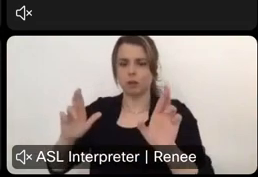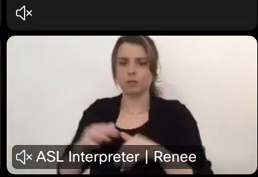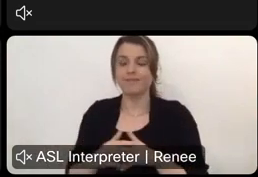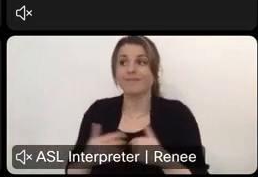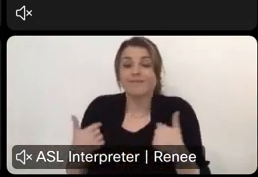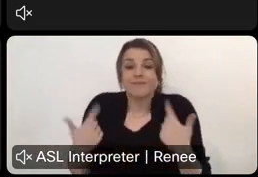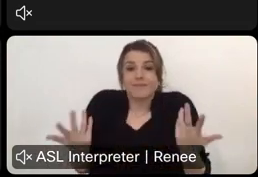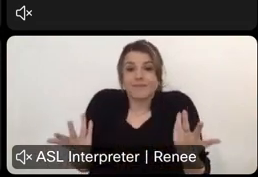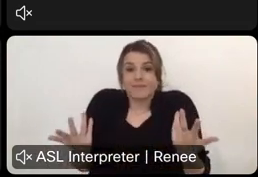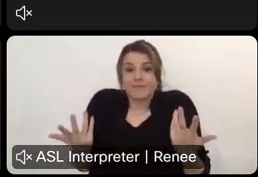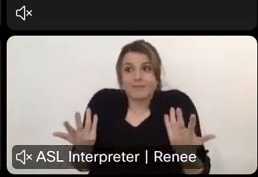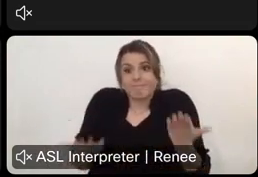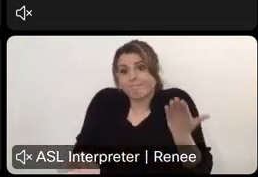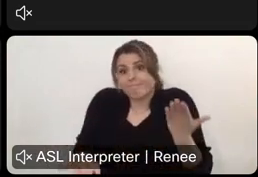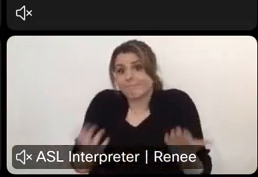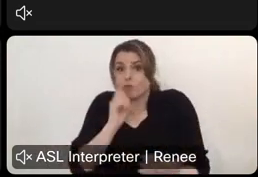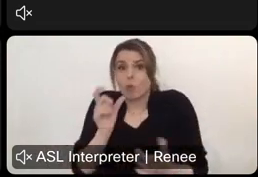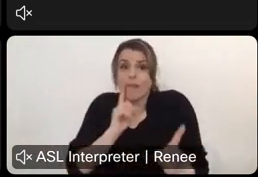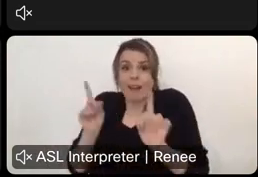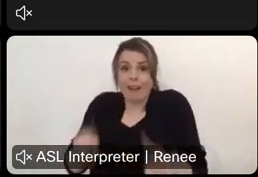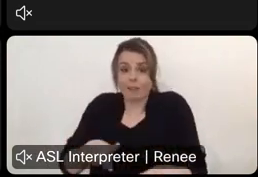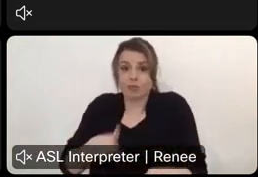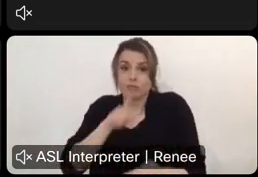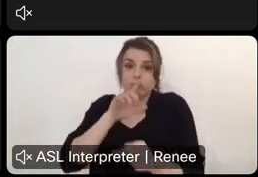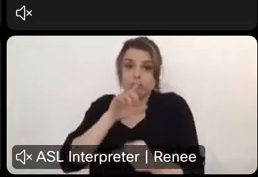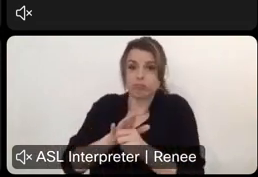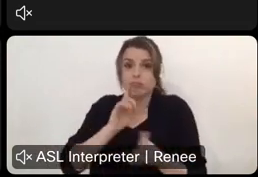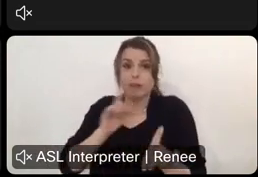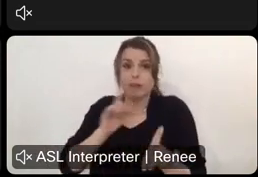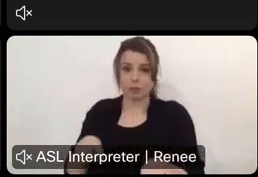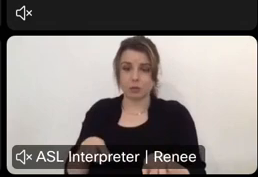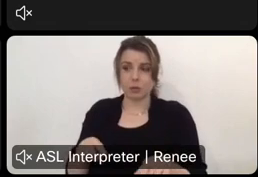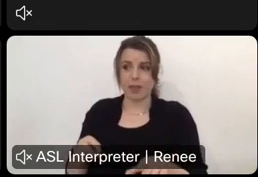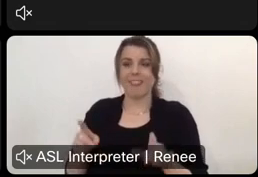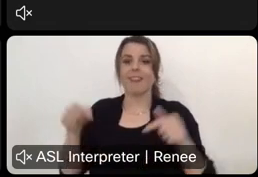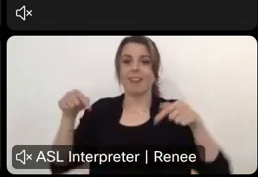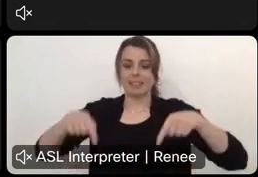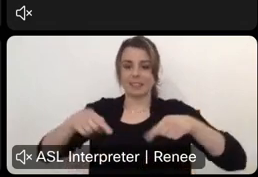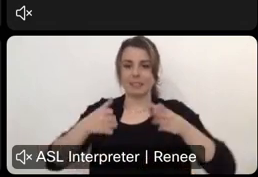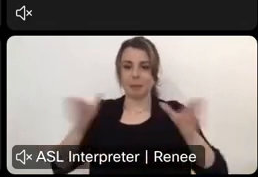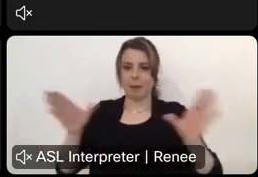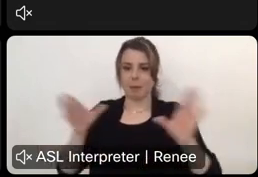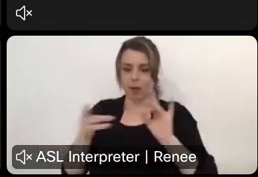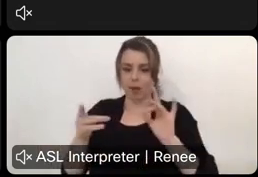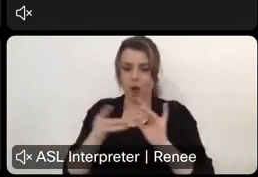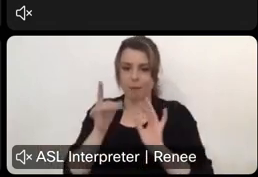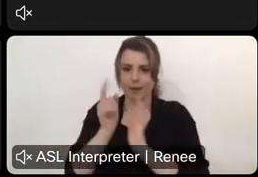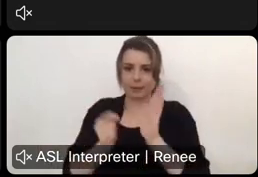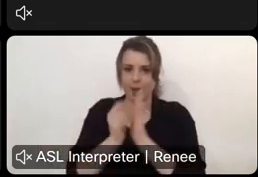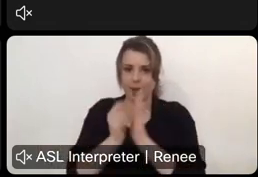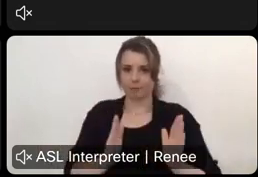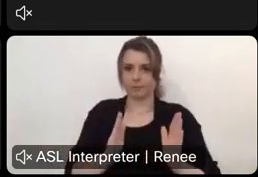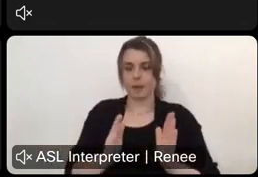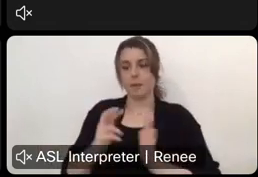fee structure will be set in stone. As we've mentioned, this is a, this is our public comment period during our rule revision process.